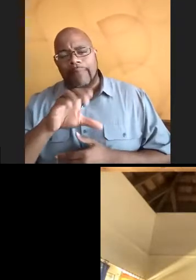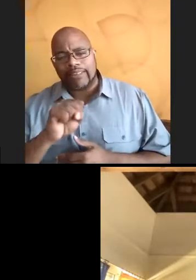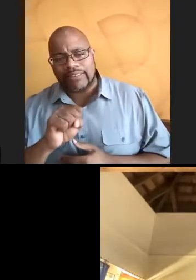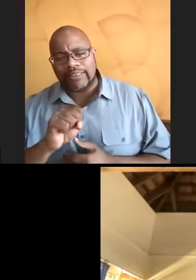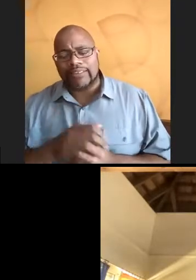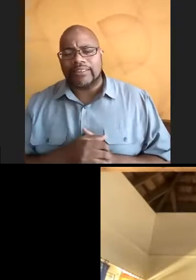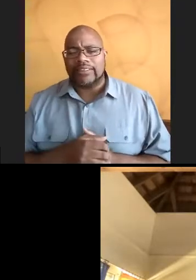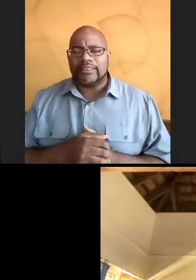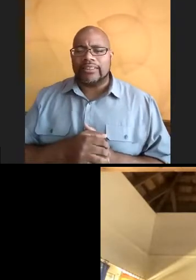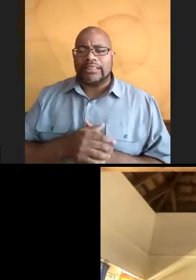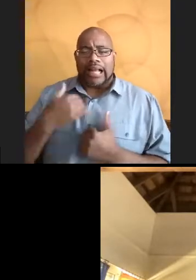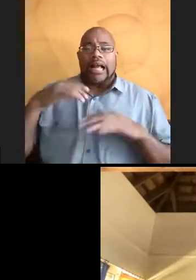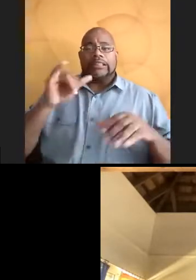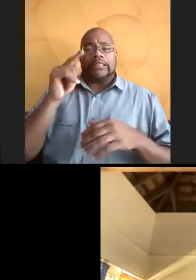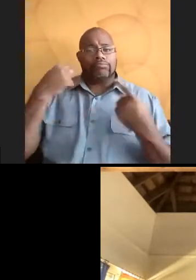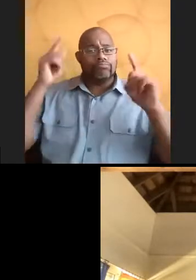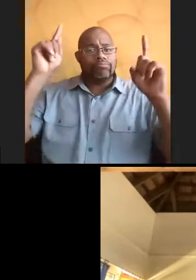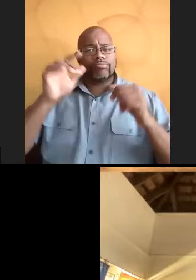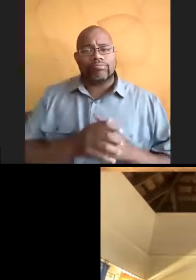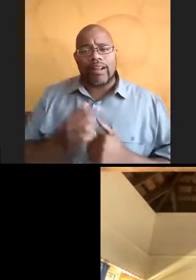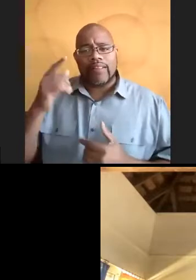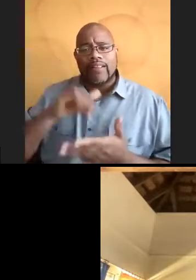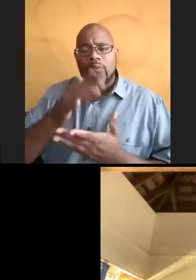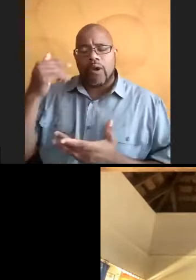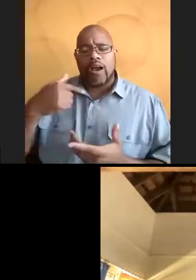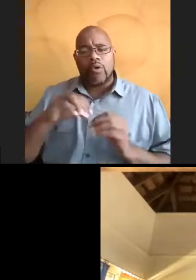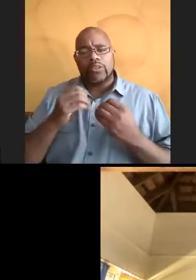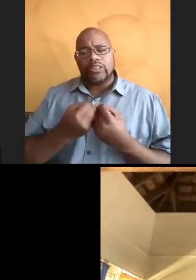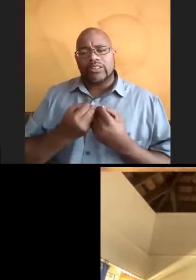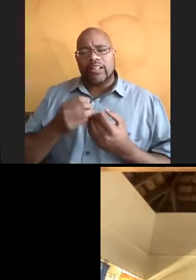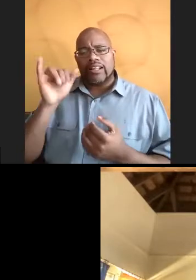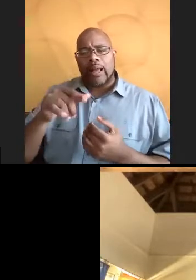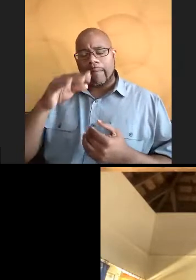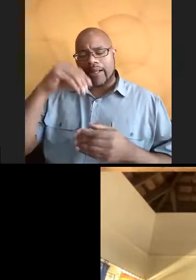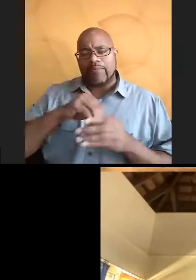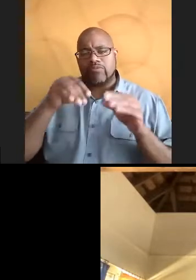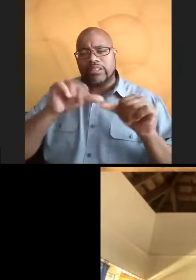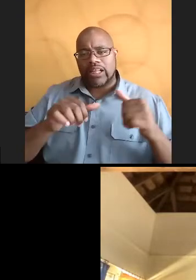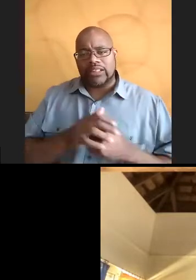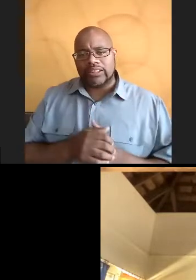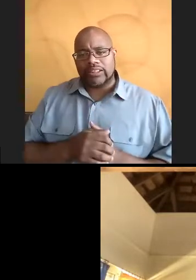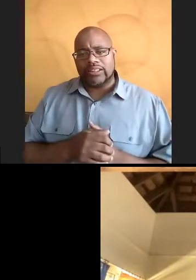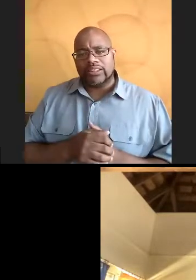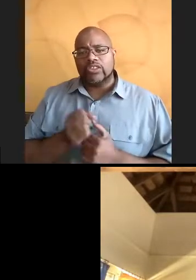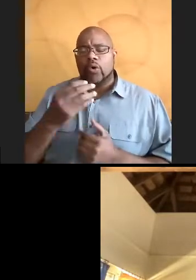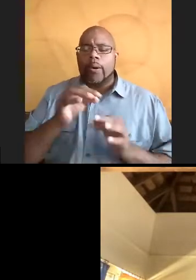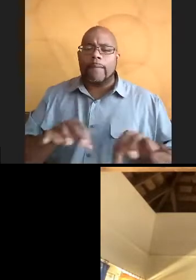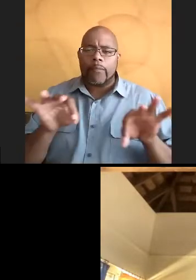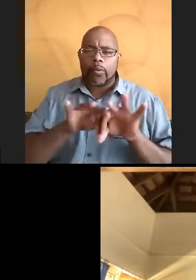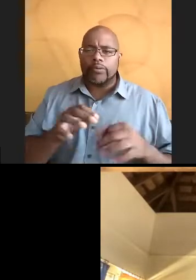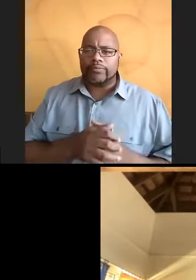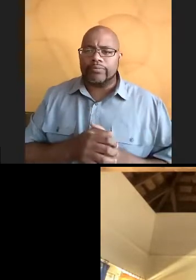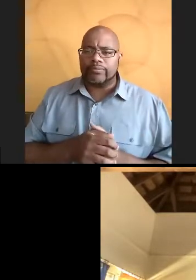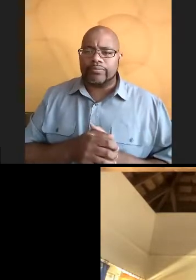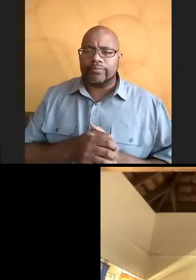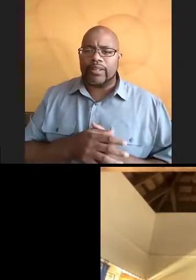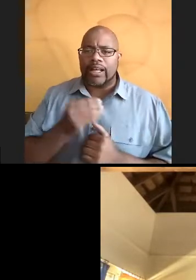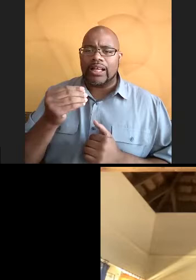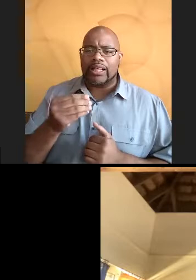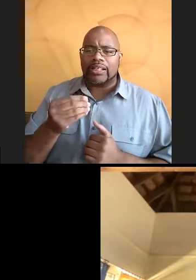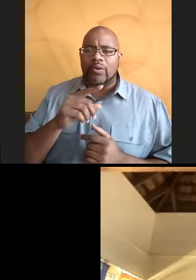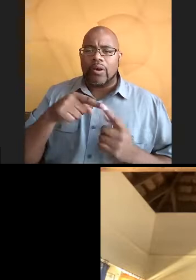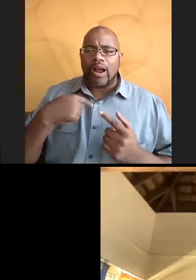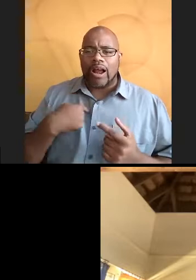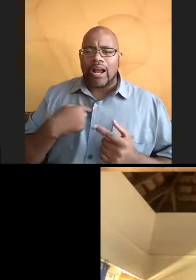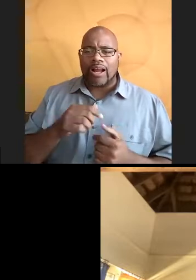And I get it. But I think that's why organizations like black and marine science are so important. And even when I'm